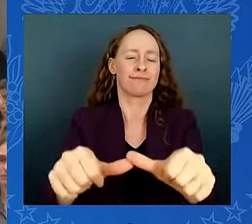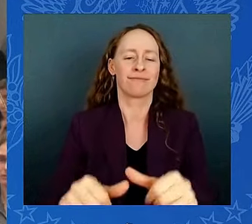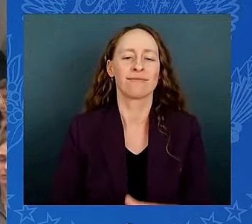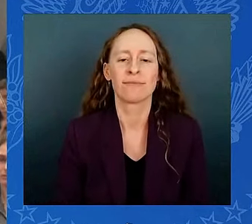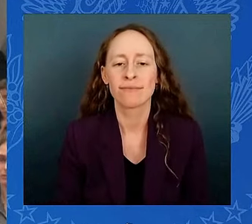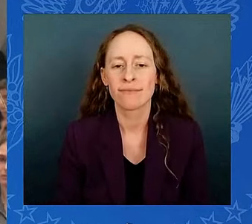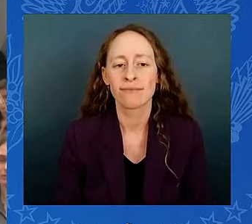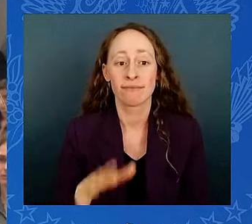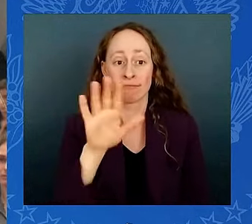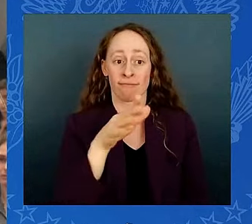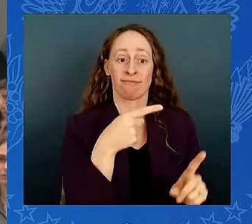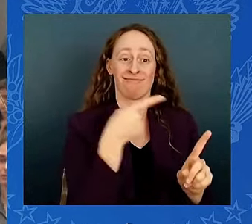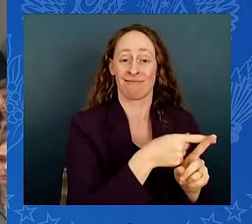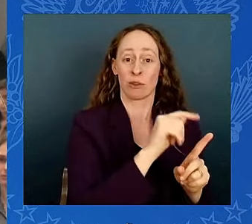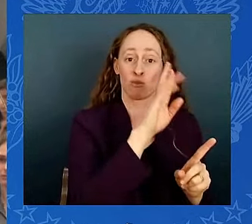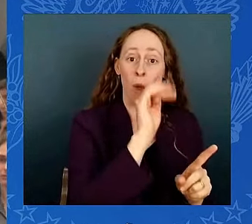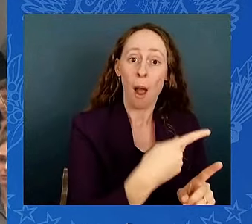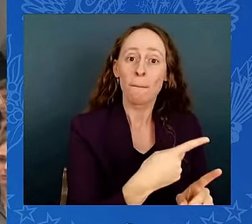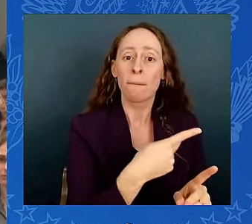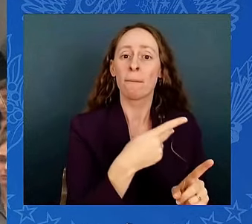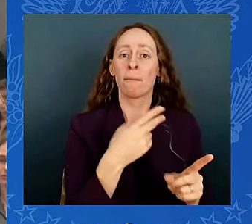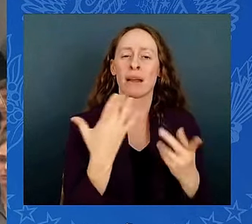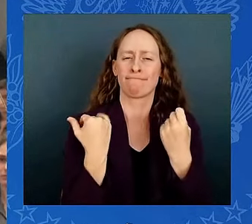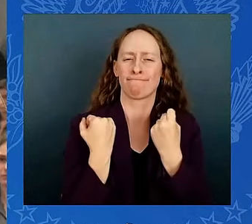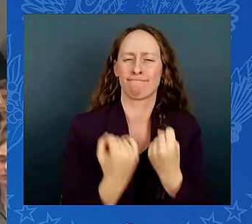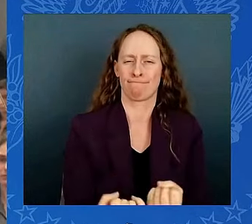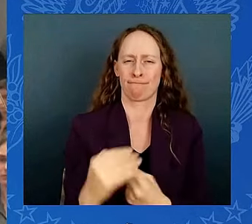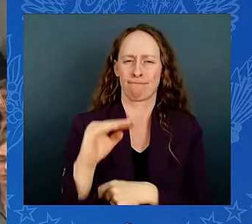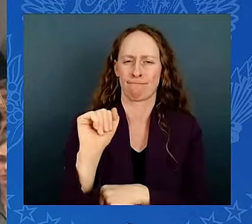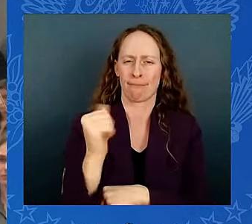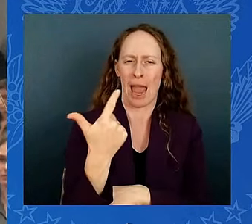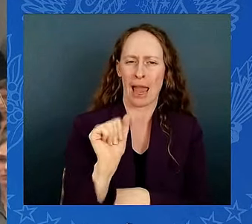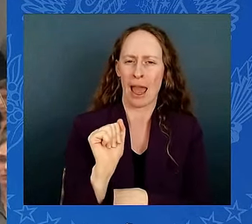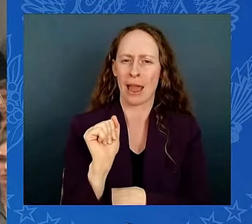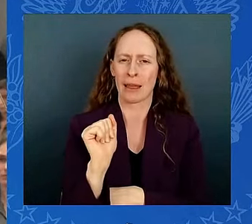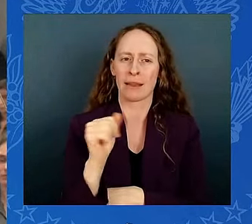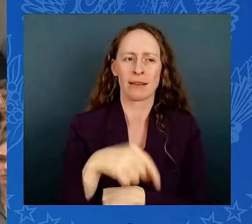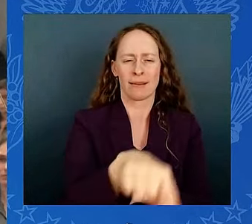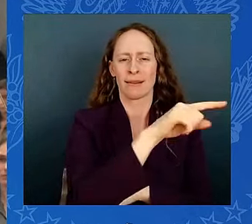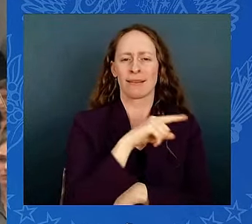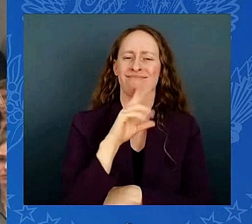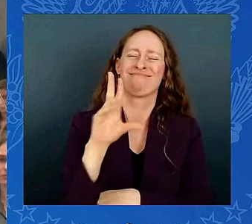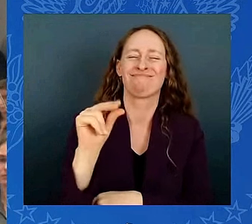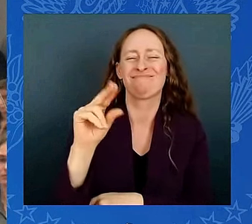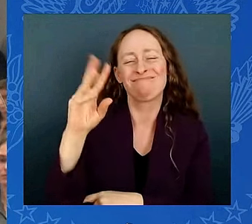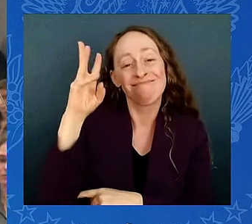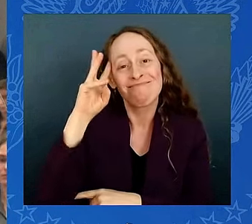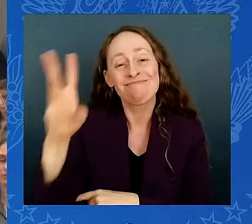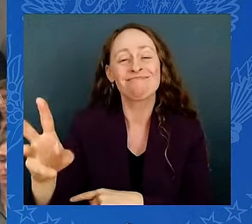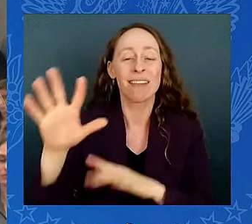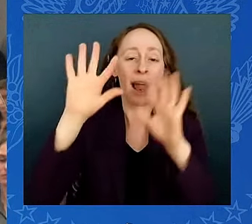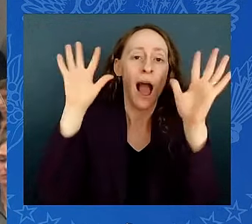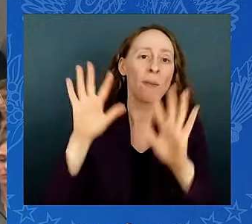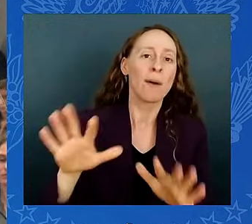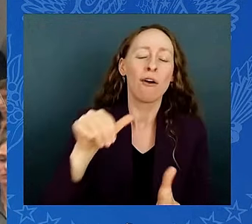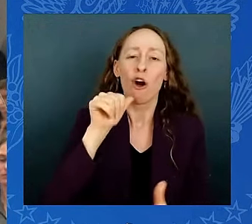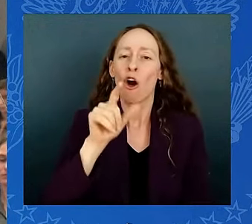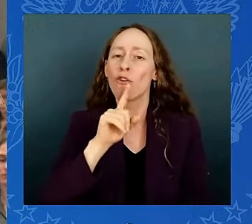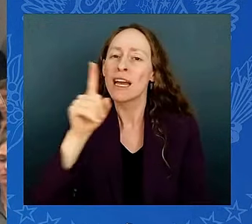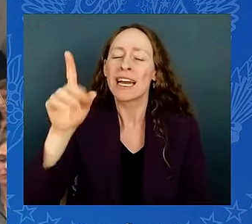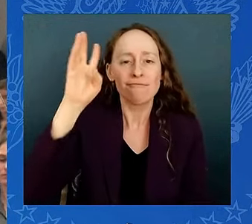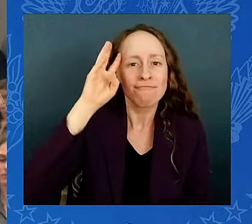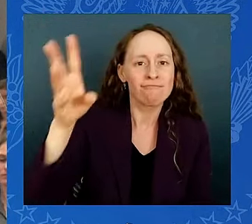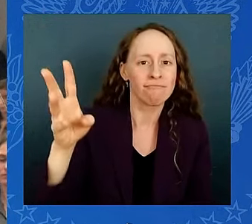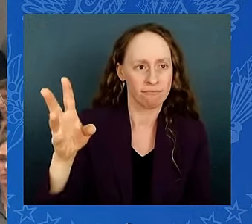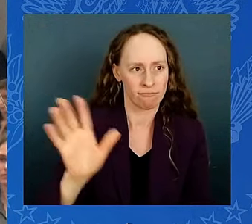still deny climate change even exists. They deny climate change even exists. They must be living in a